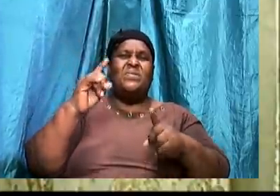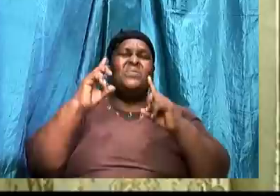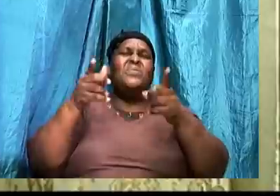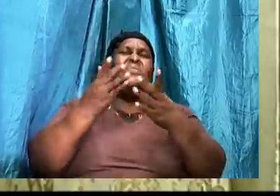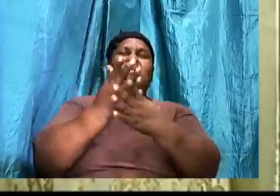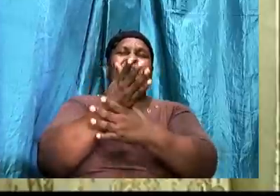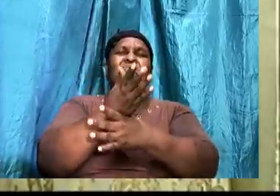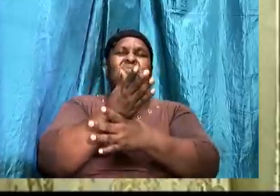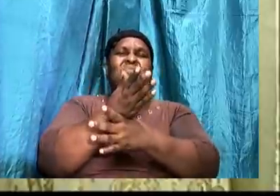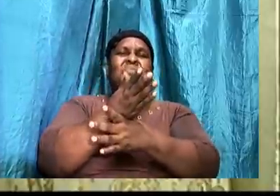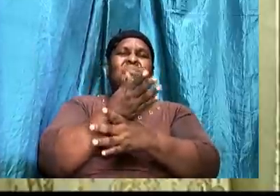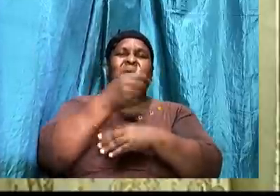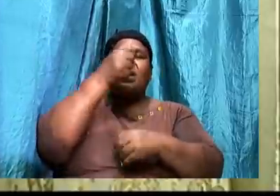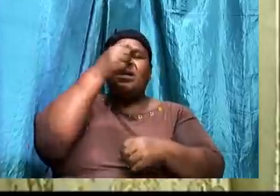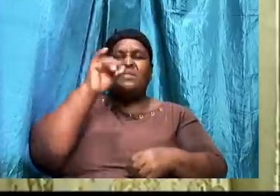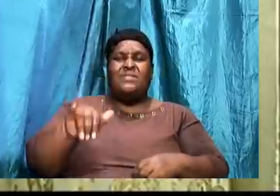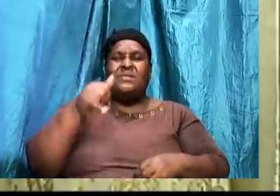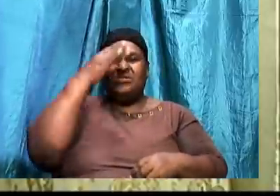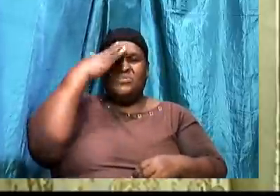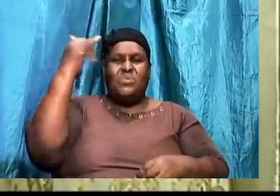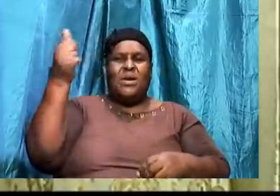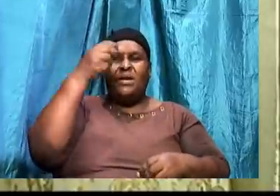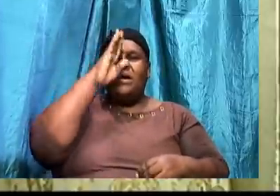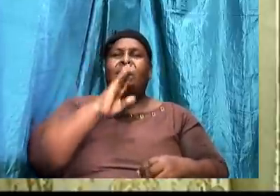God is withholding the blessing from you.